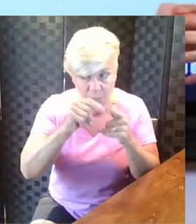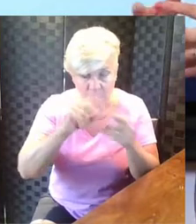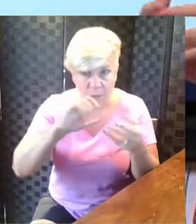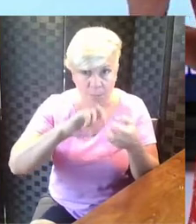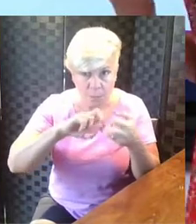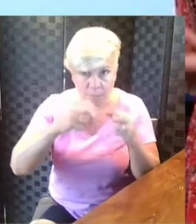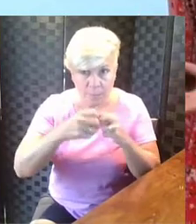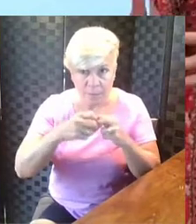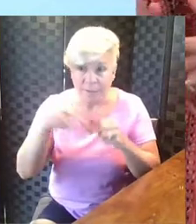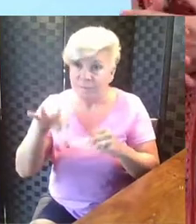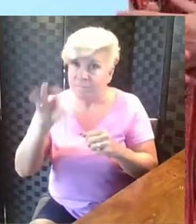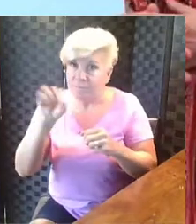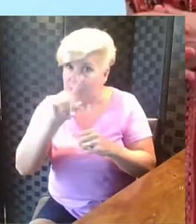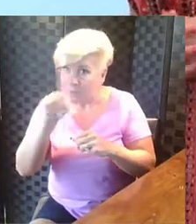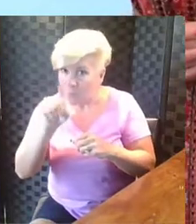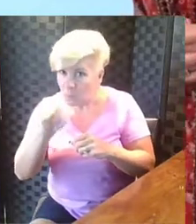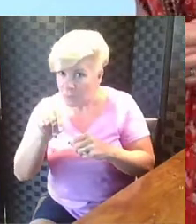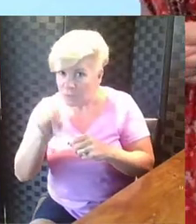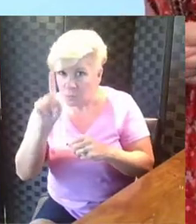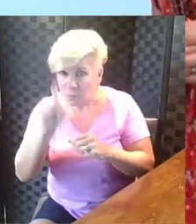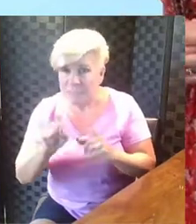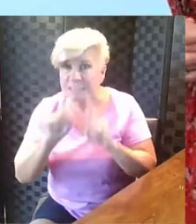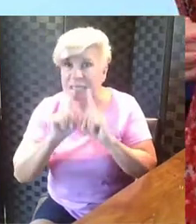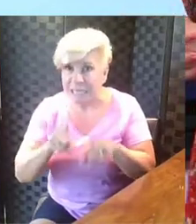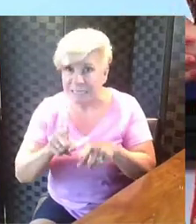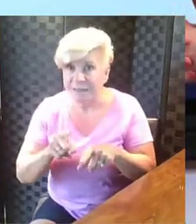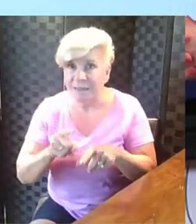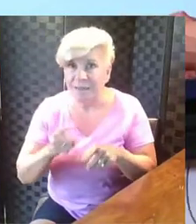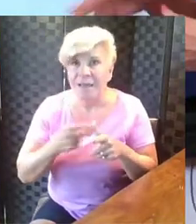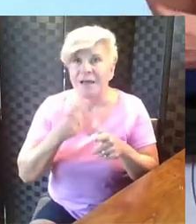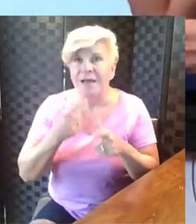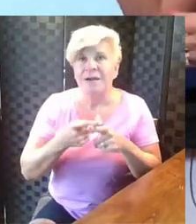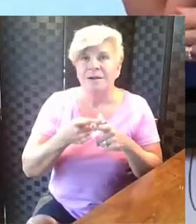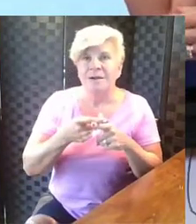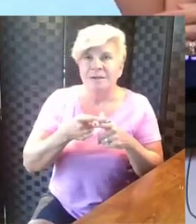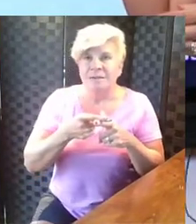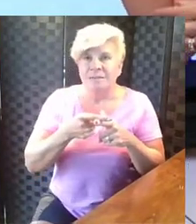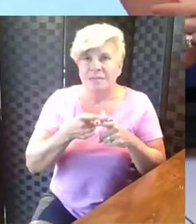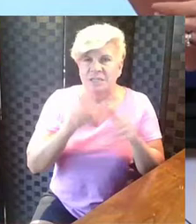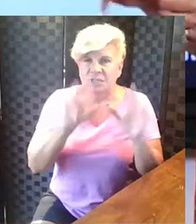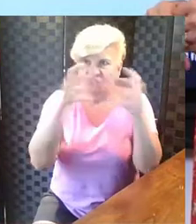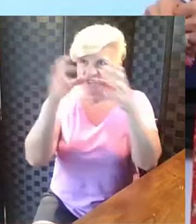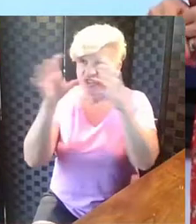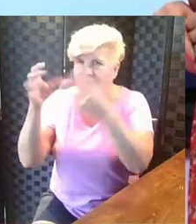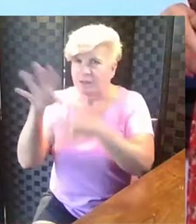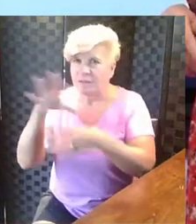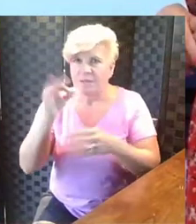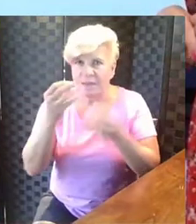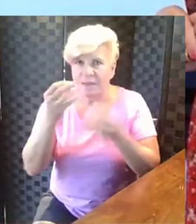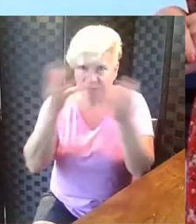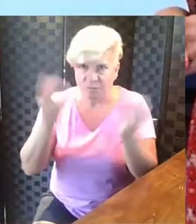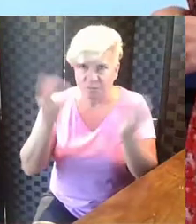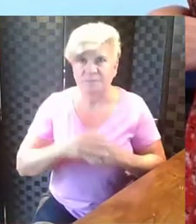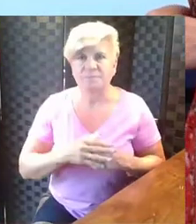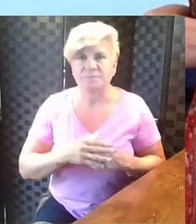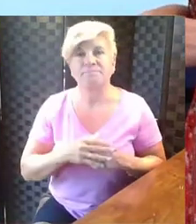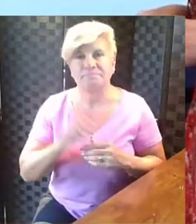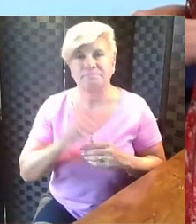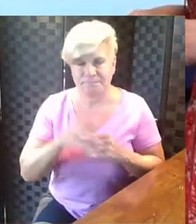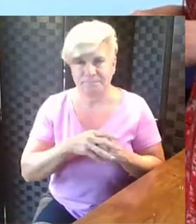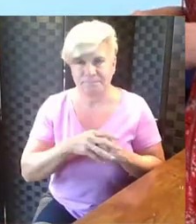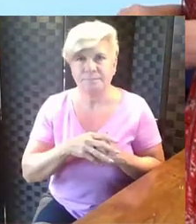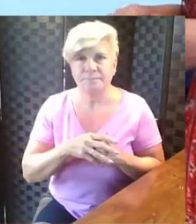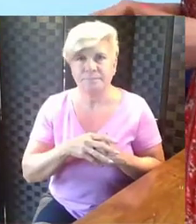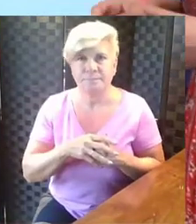problem. We're going to find the question that we need to answer. And then we're going to chunk it to find that information. Okay?